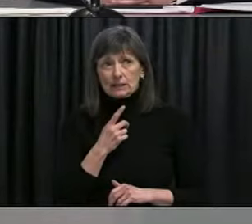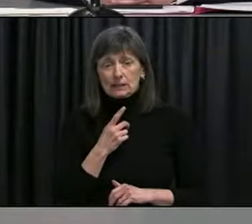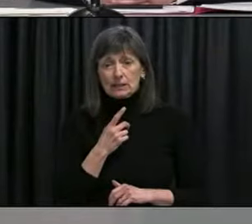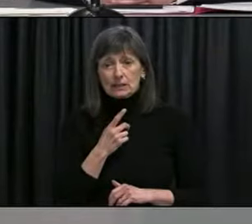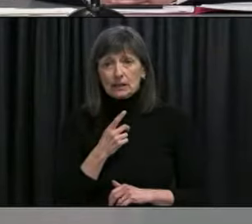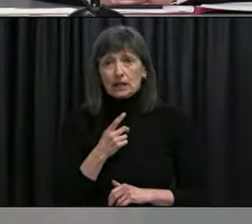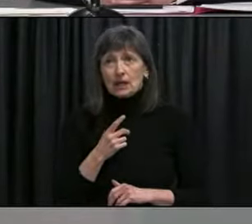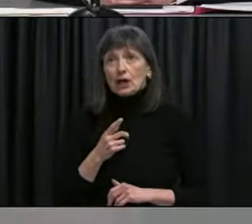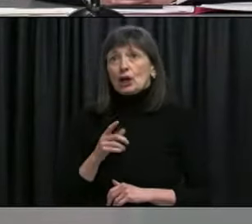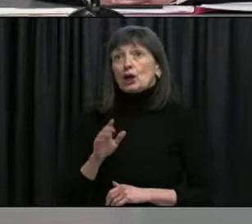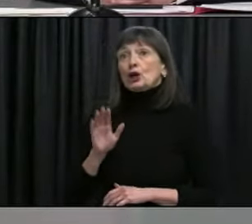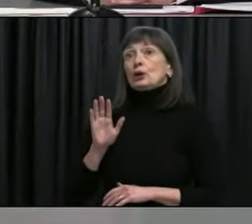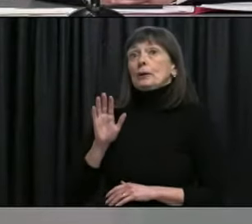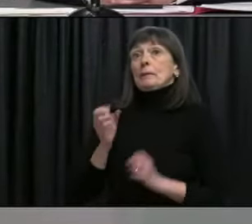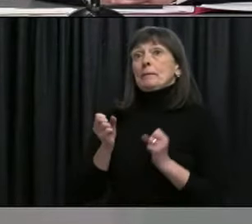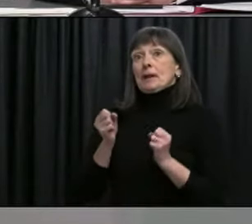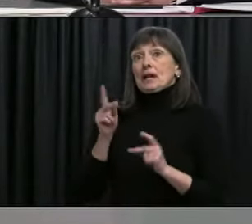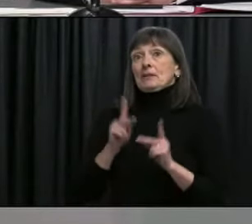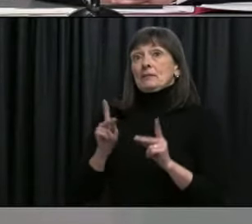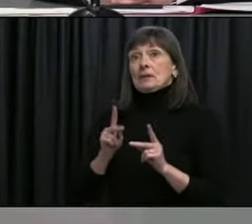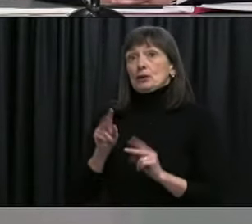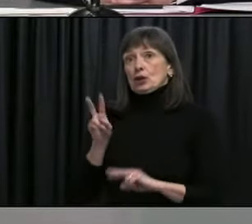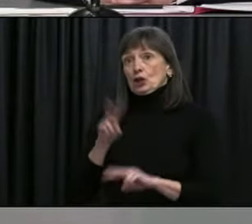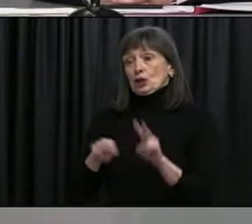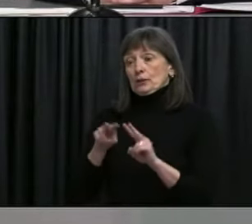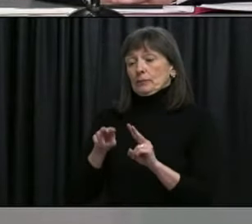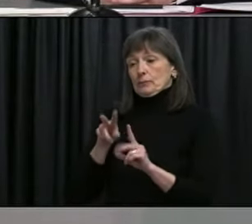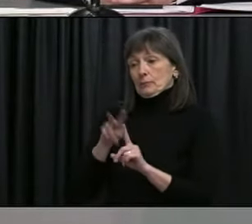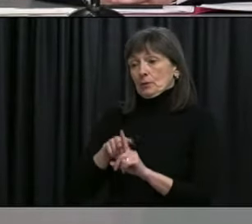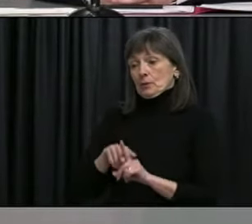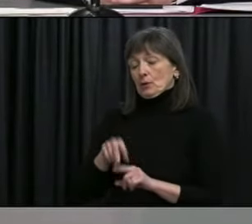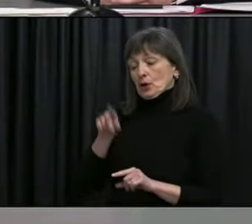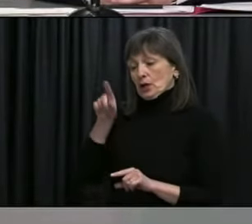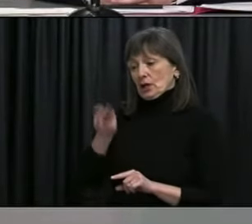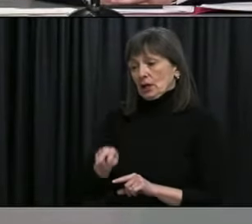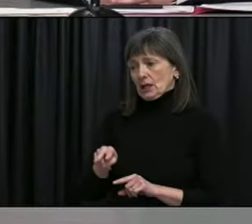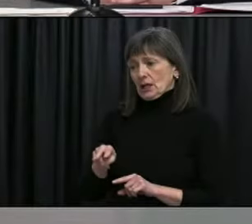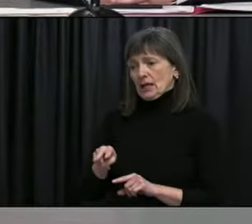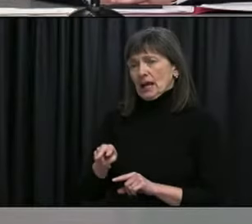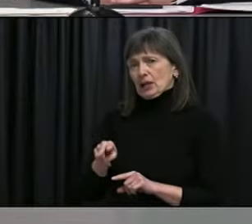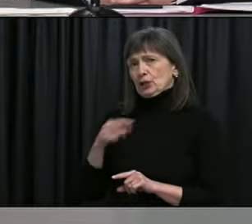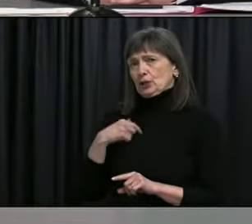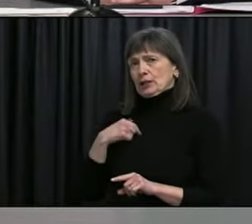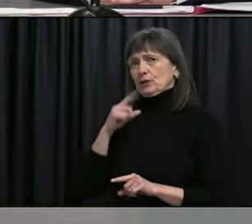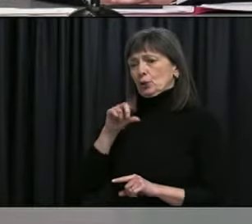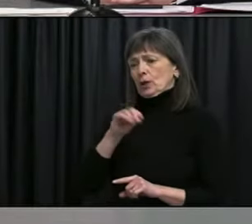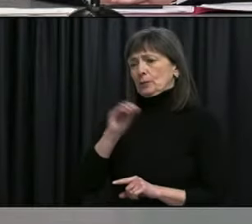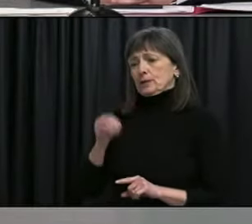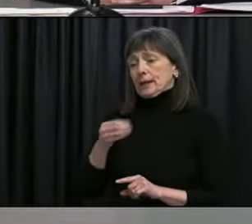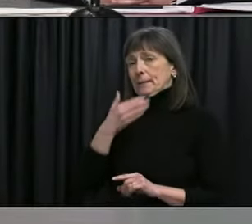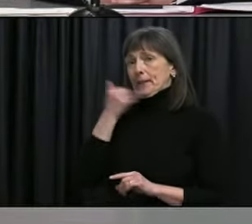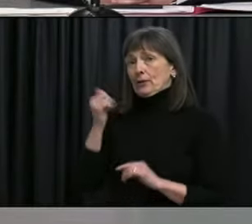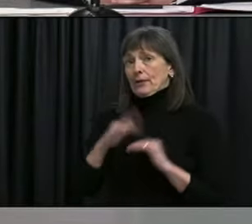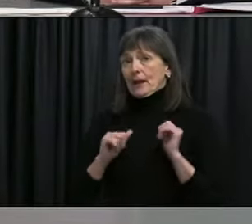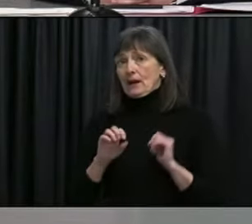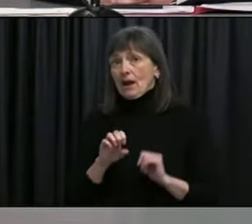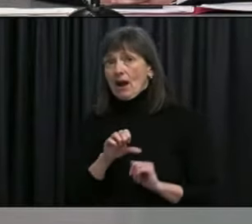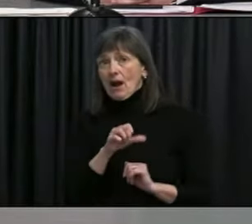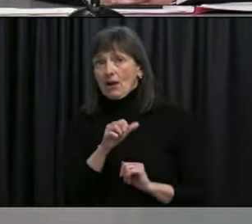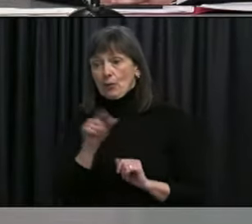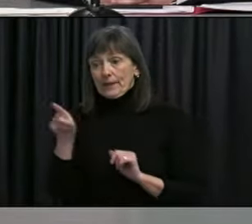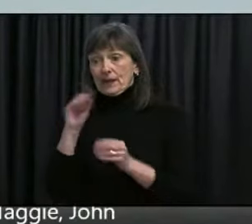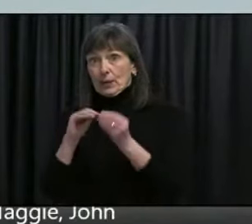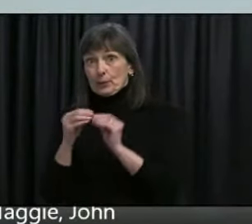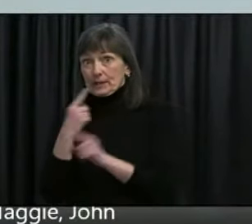posted uh on the national covet tracker hub would the department be willing to post or provide